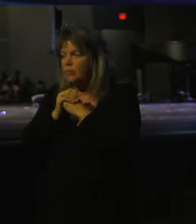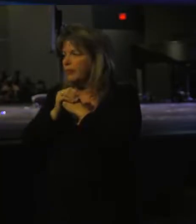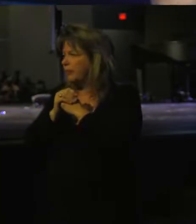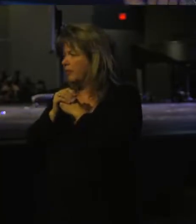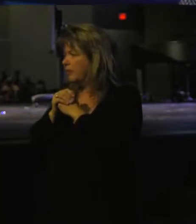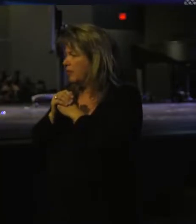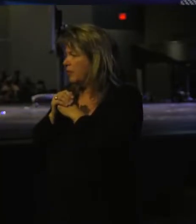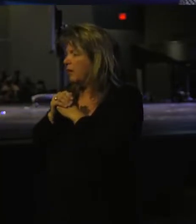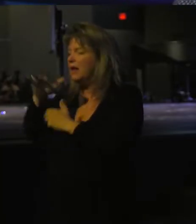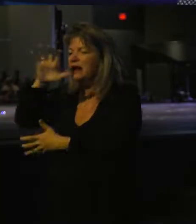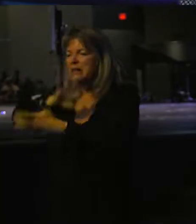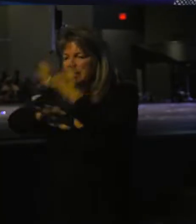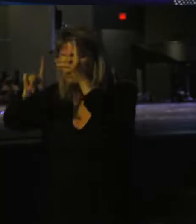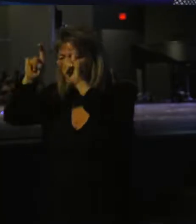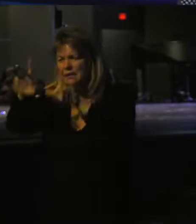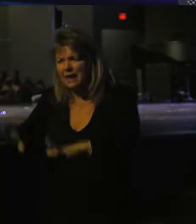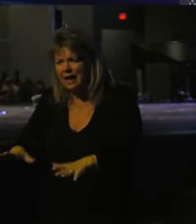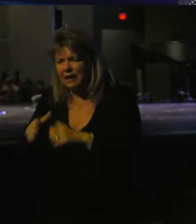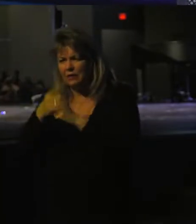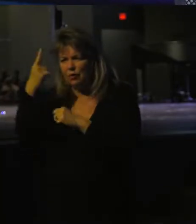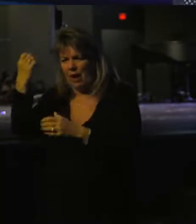This is a confusing test though.